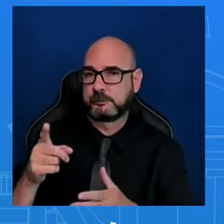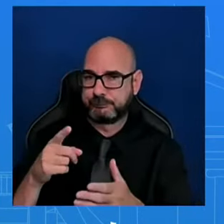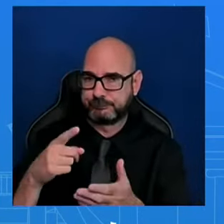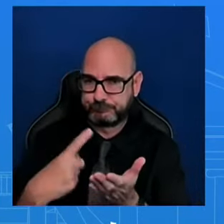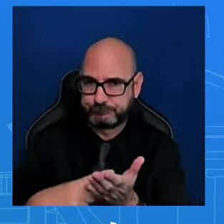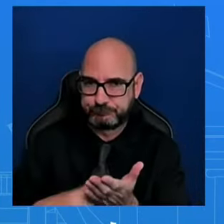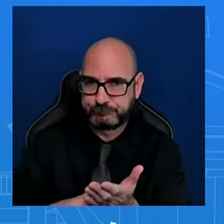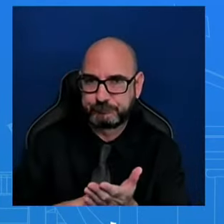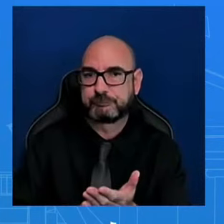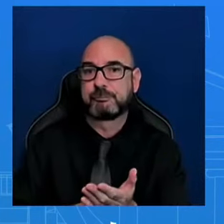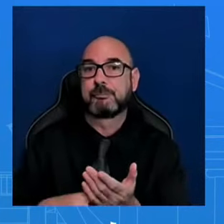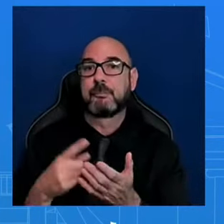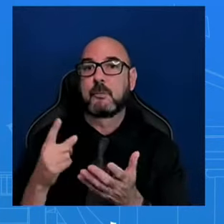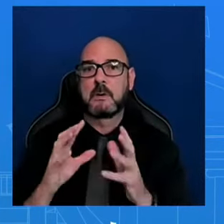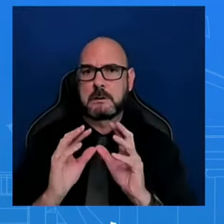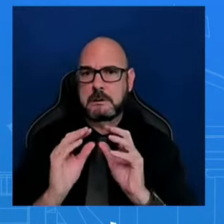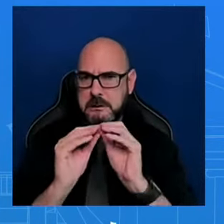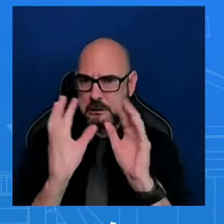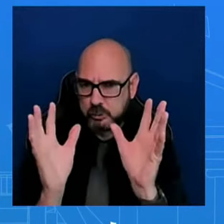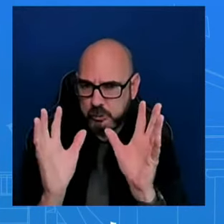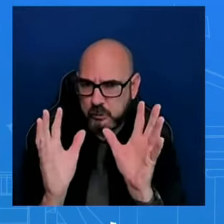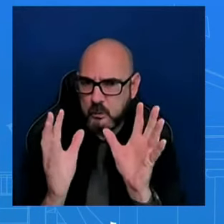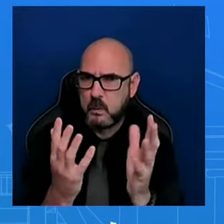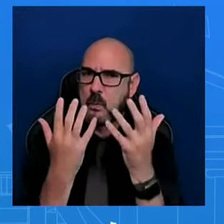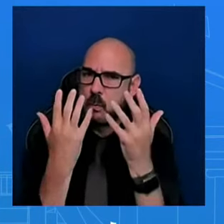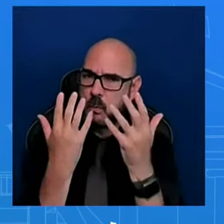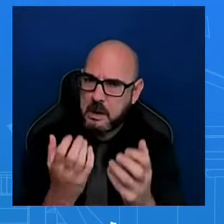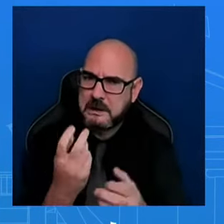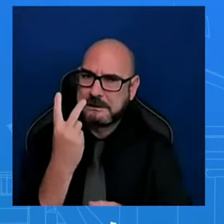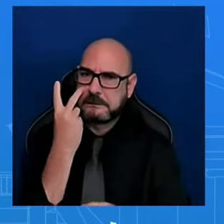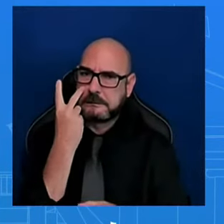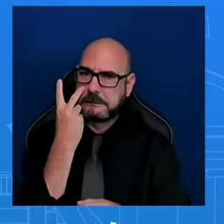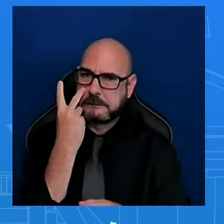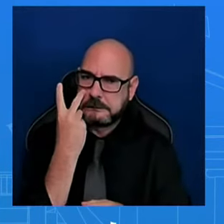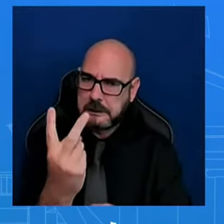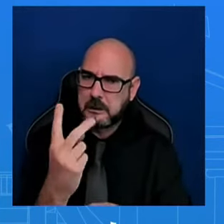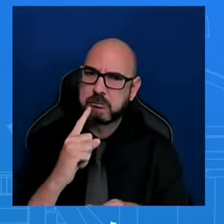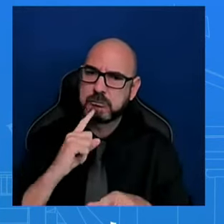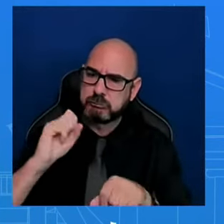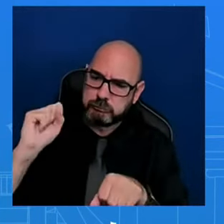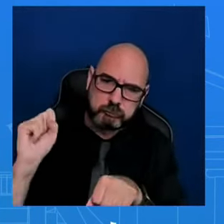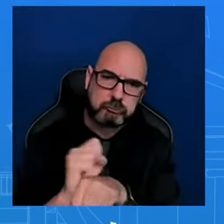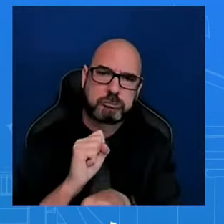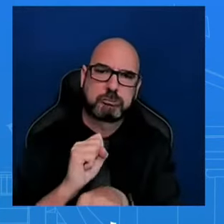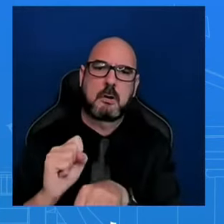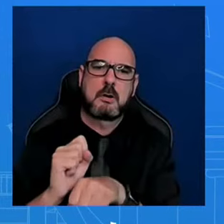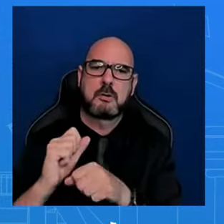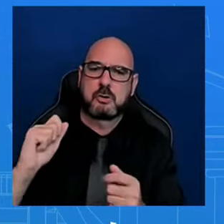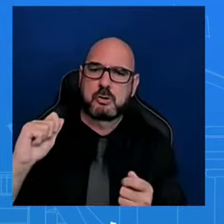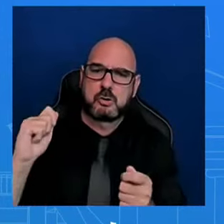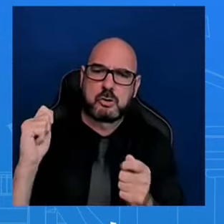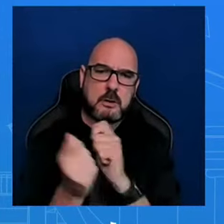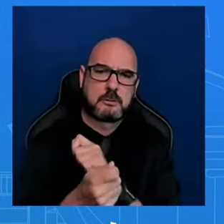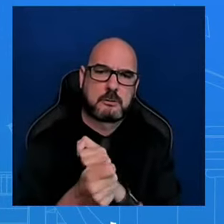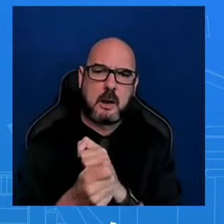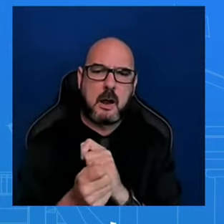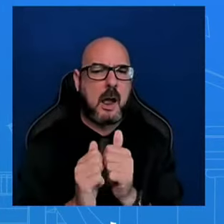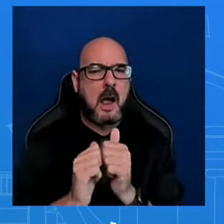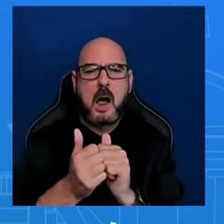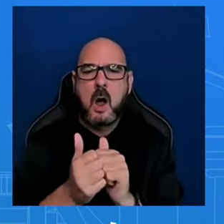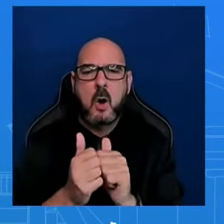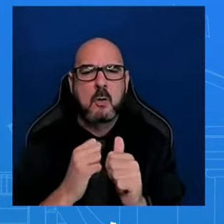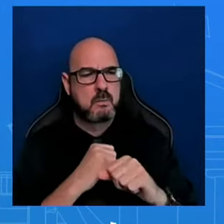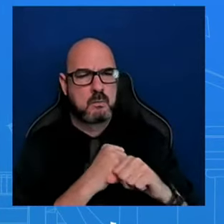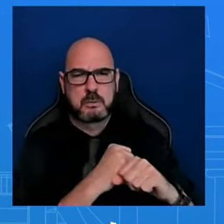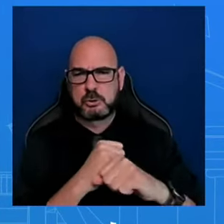to how humanitarian aid workers are protected. That's what the conversation was about. And that's the changes that we want to